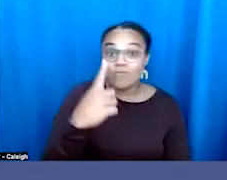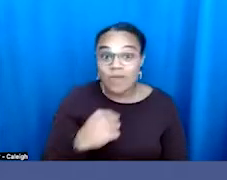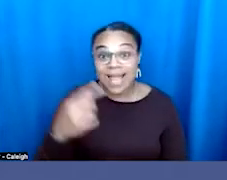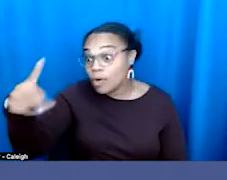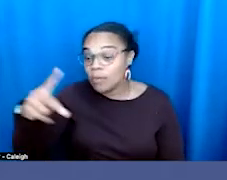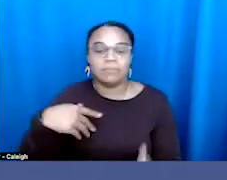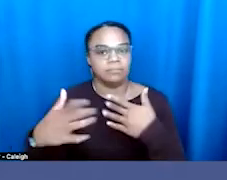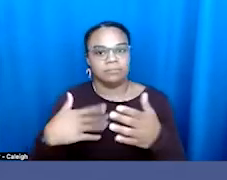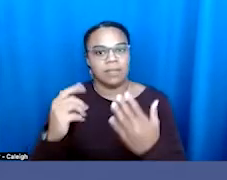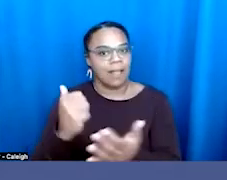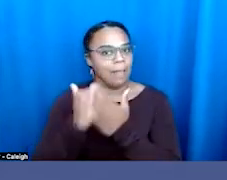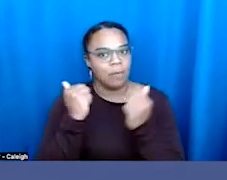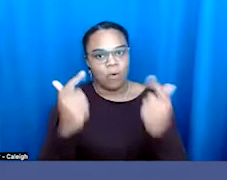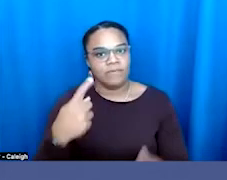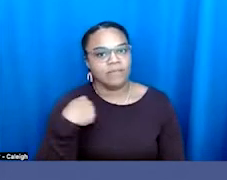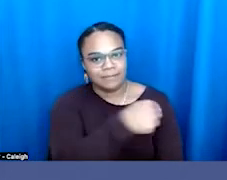us.